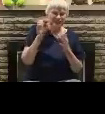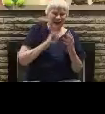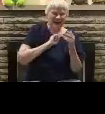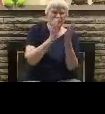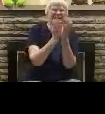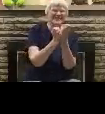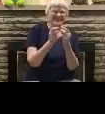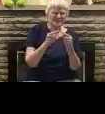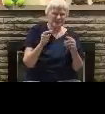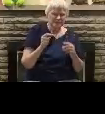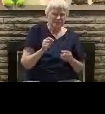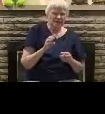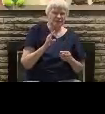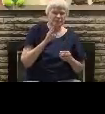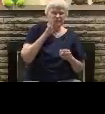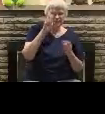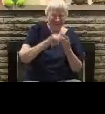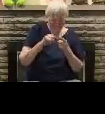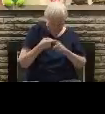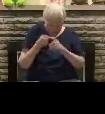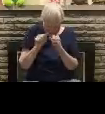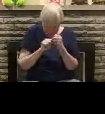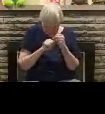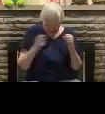along with people. Your day's coming.